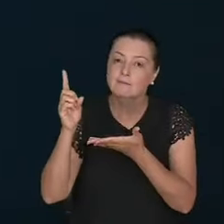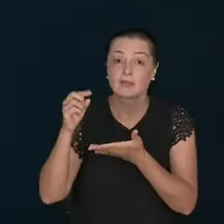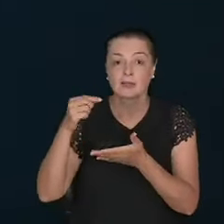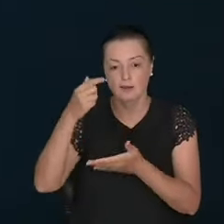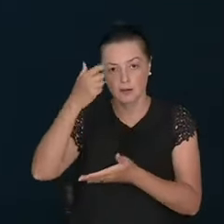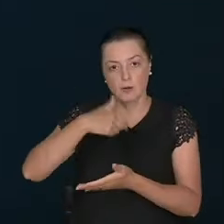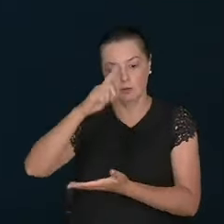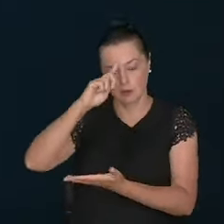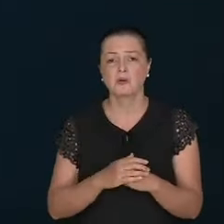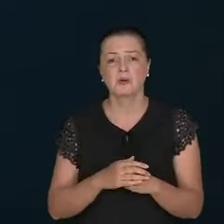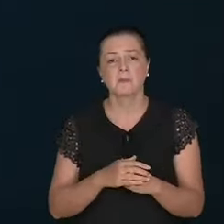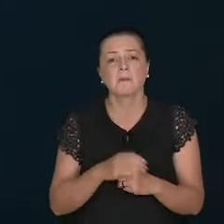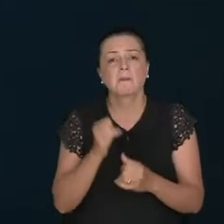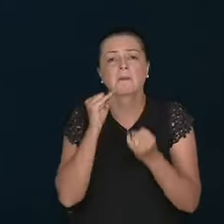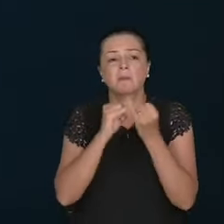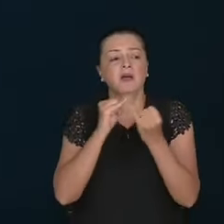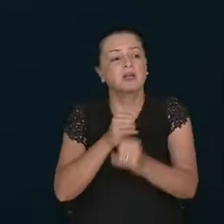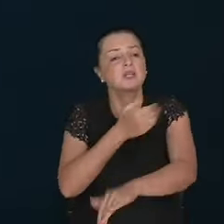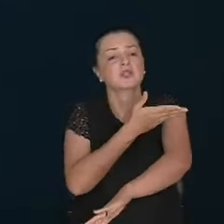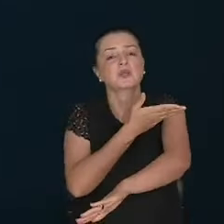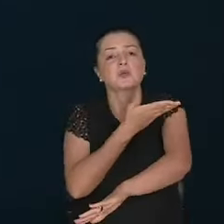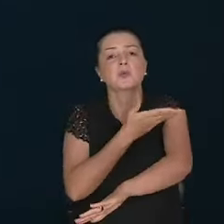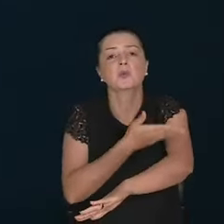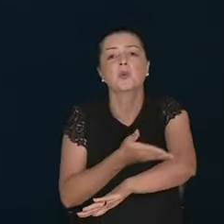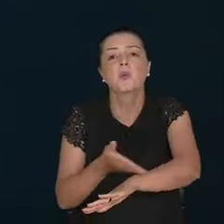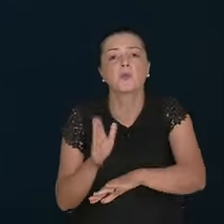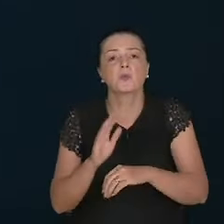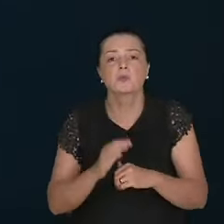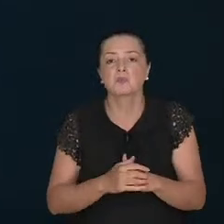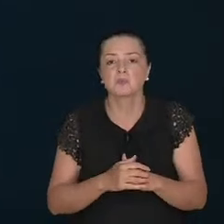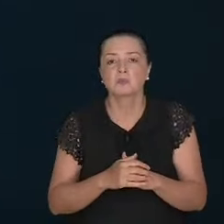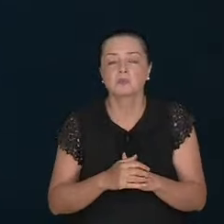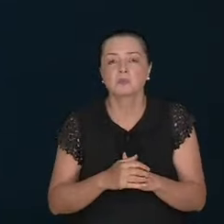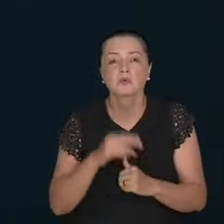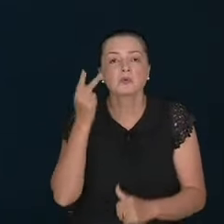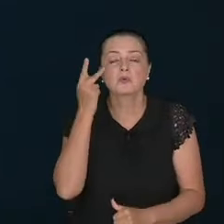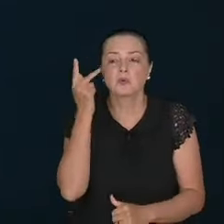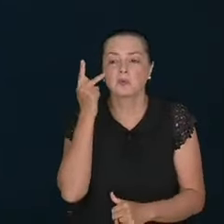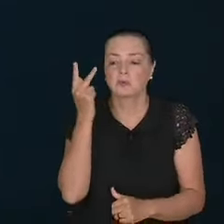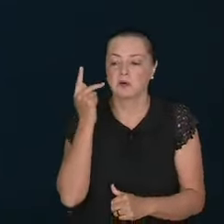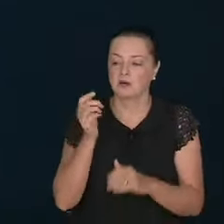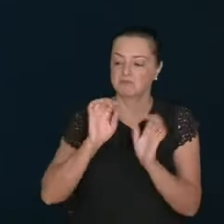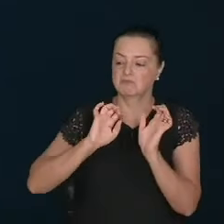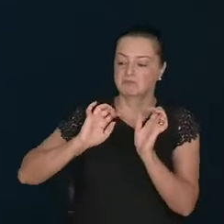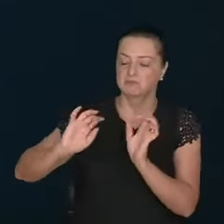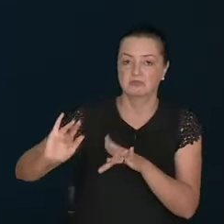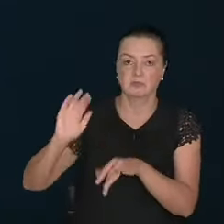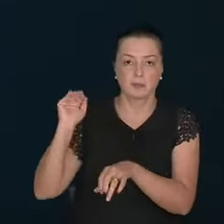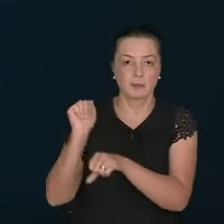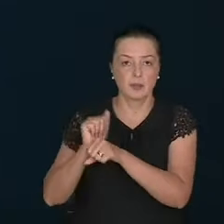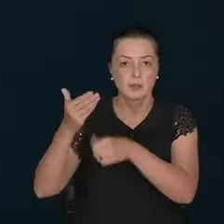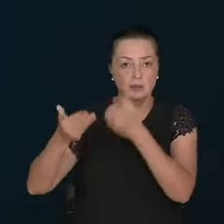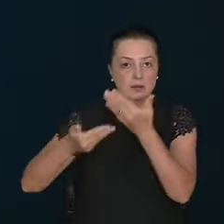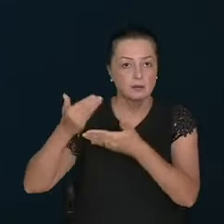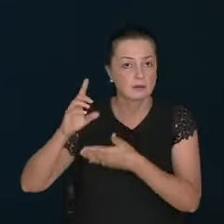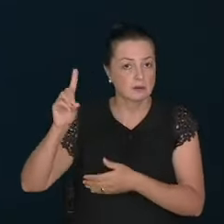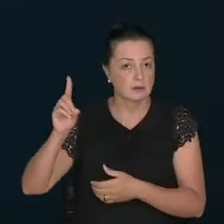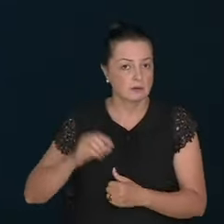made. This decision. Very conscious. The devil. Takes that. That before. Was. You know.